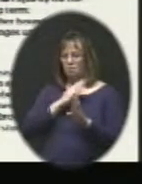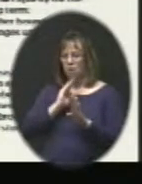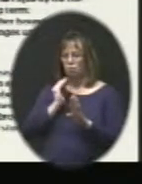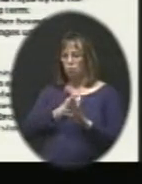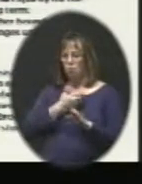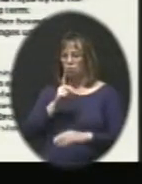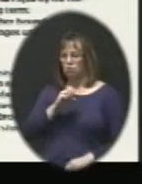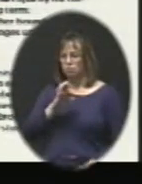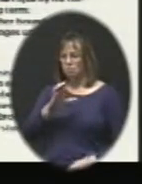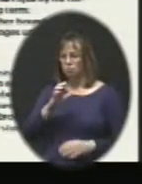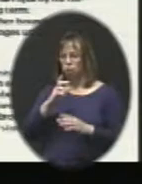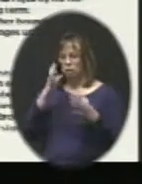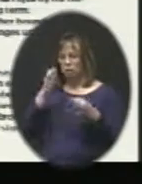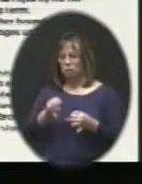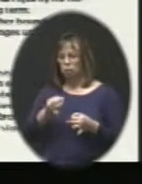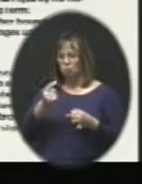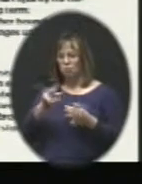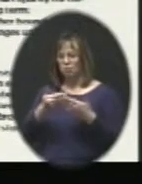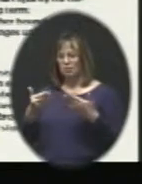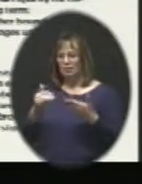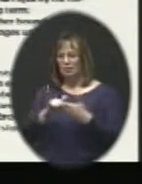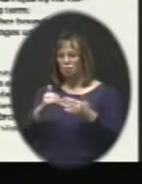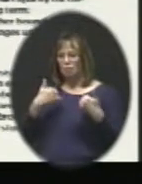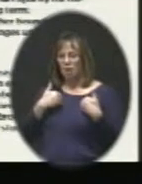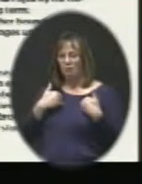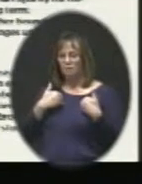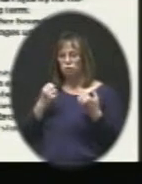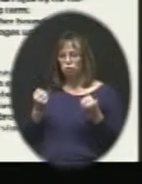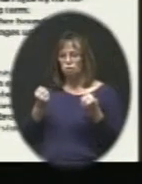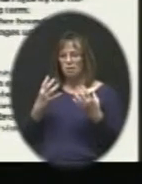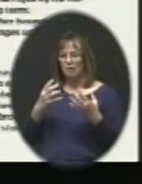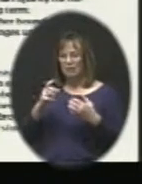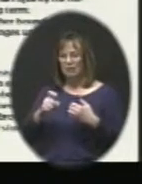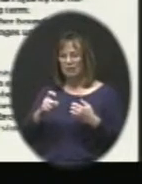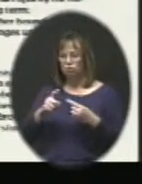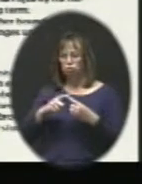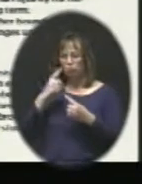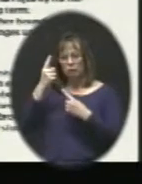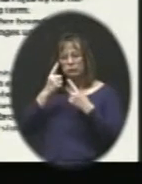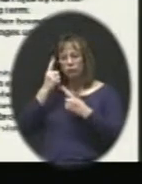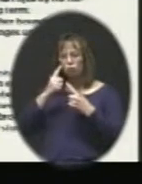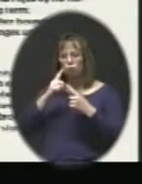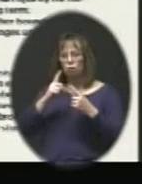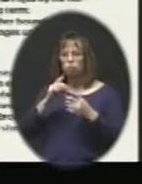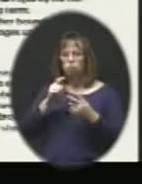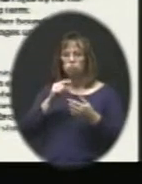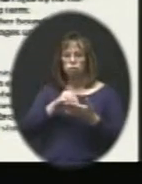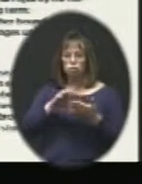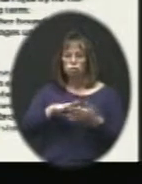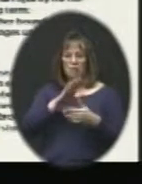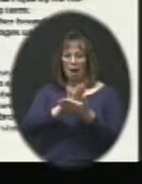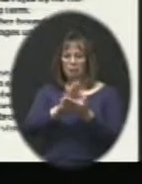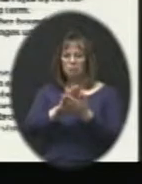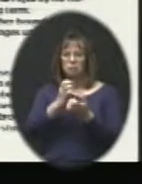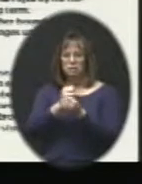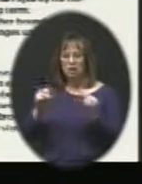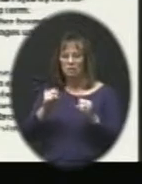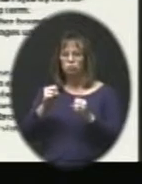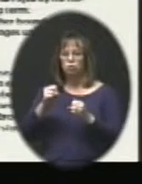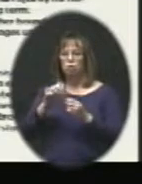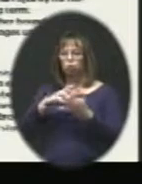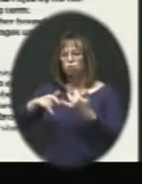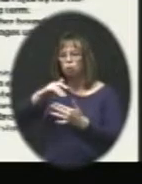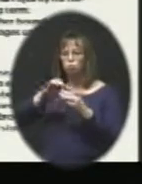December decision. One of the things that we have so many needs to consider when we do this, students academic, safety, social, emotional.